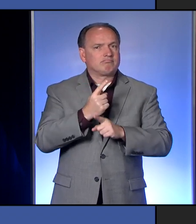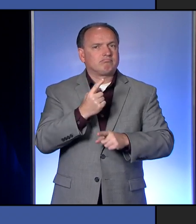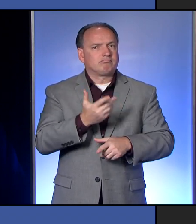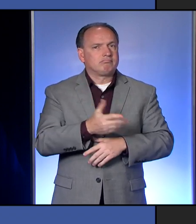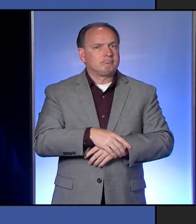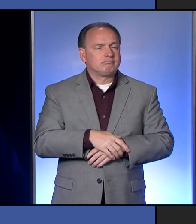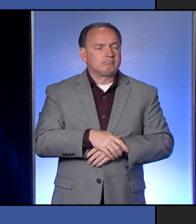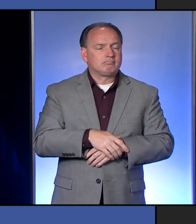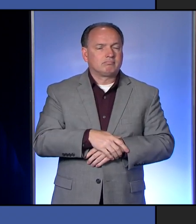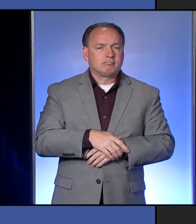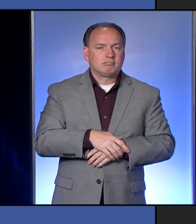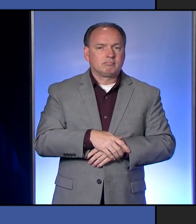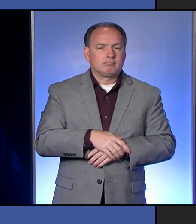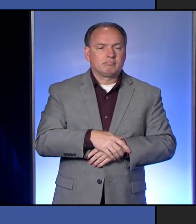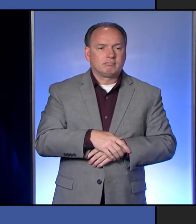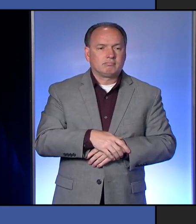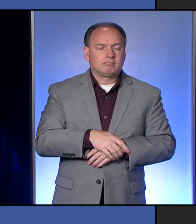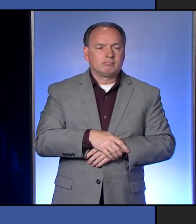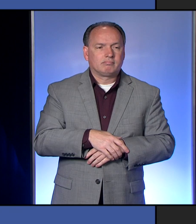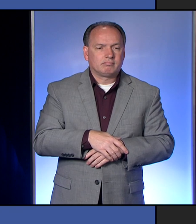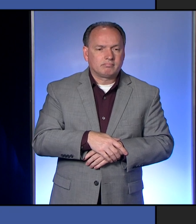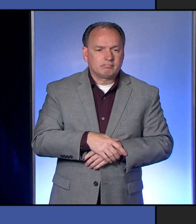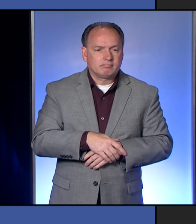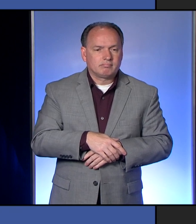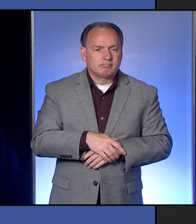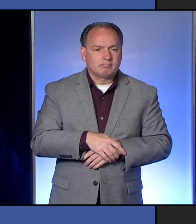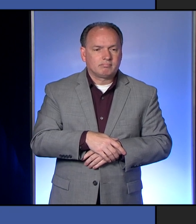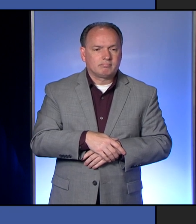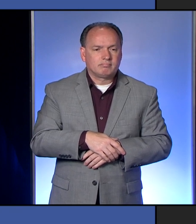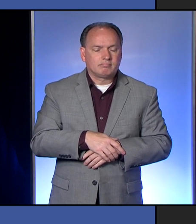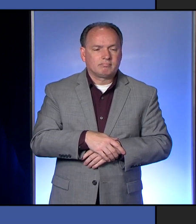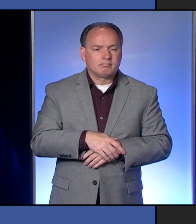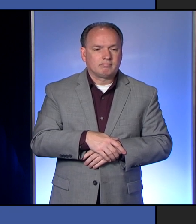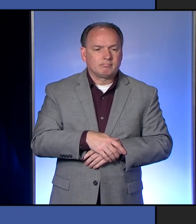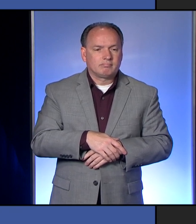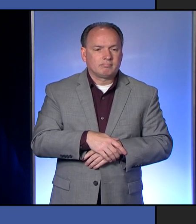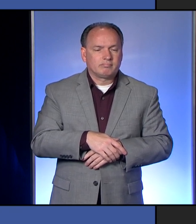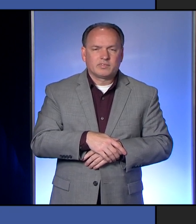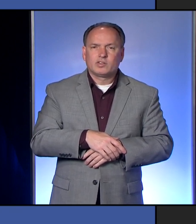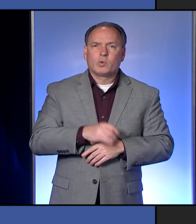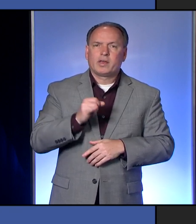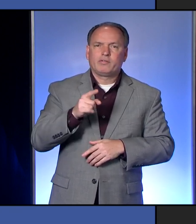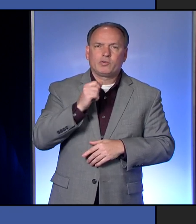Okay. Could you make the link then for me of if this isn't a surprise, why then still concerned?